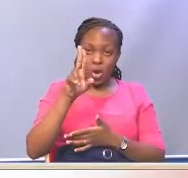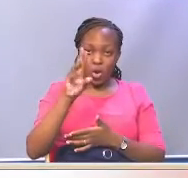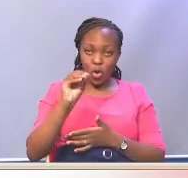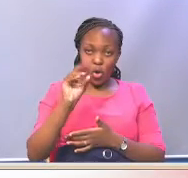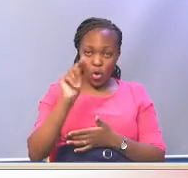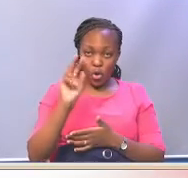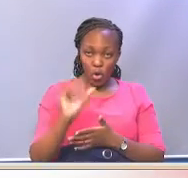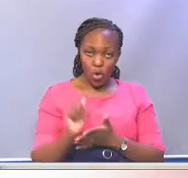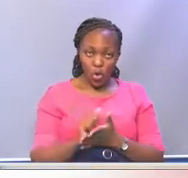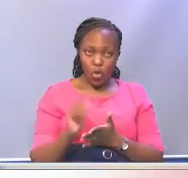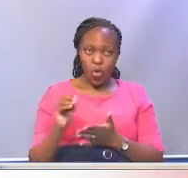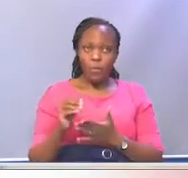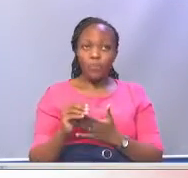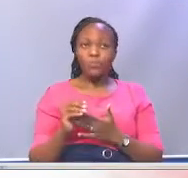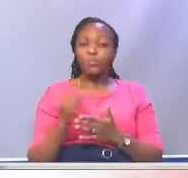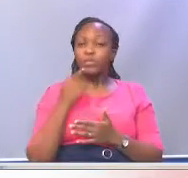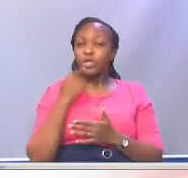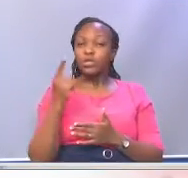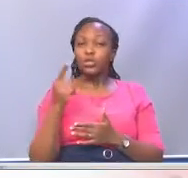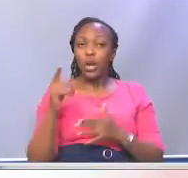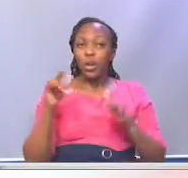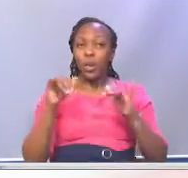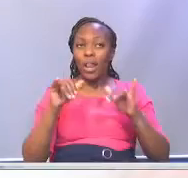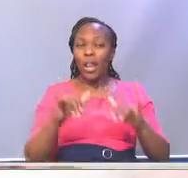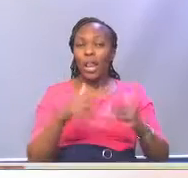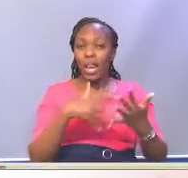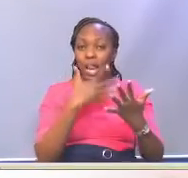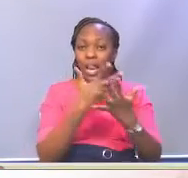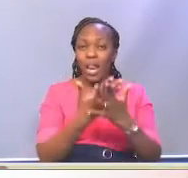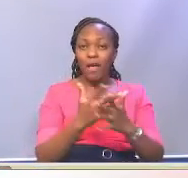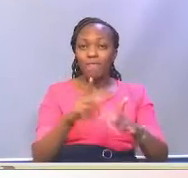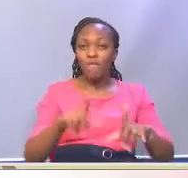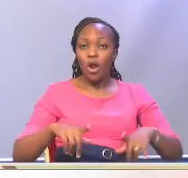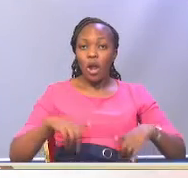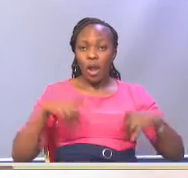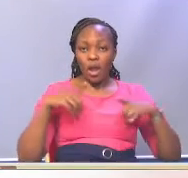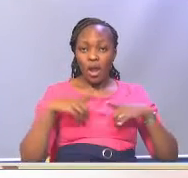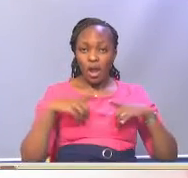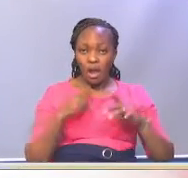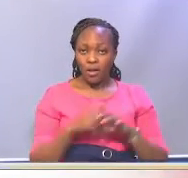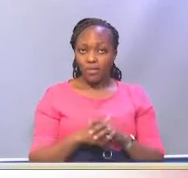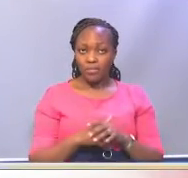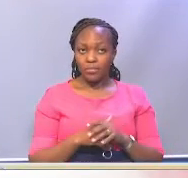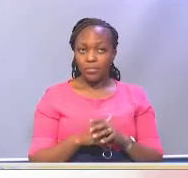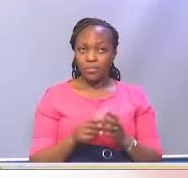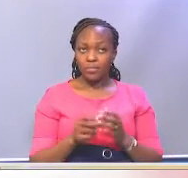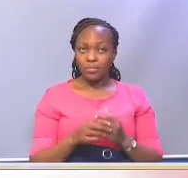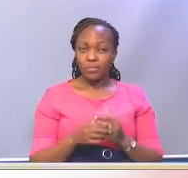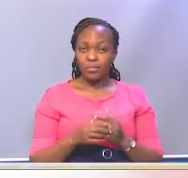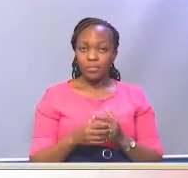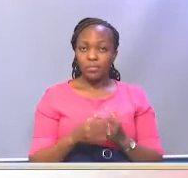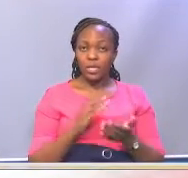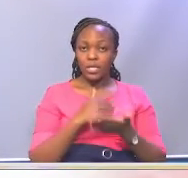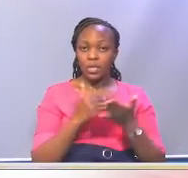by Chief Magistrate Judy Wanjala. Under section two of five,